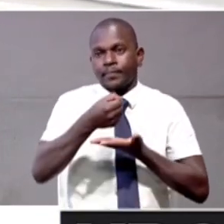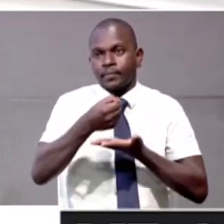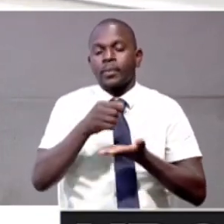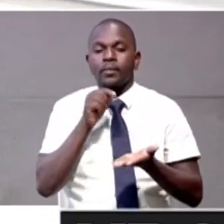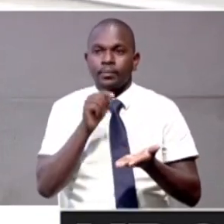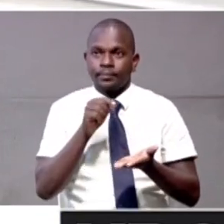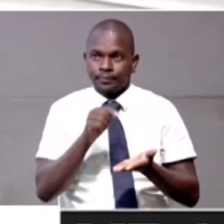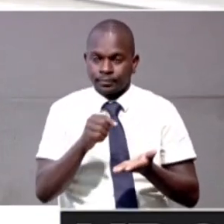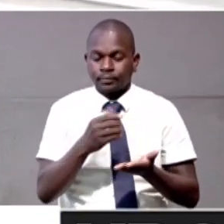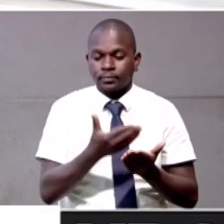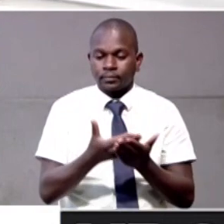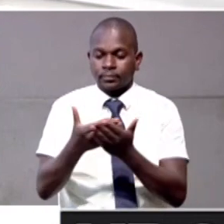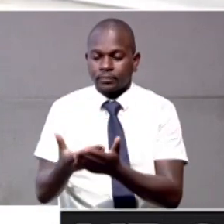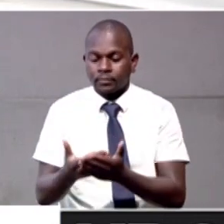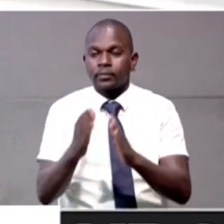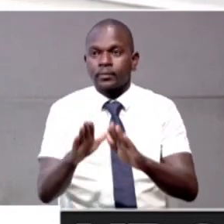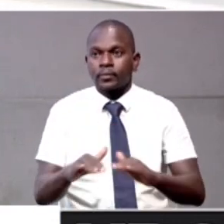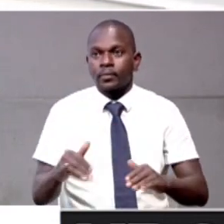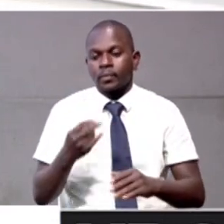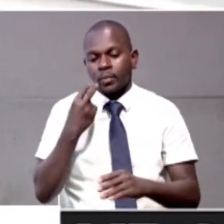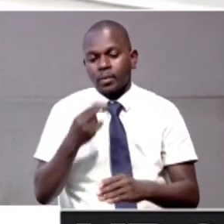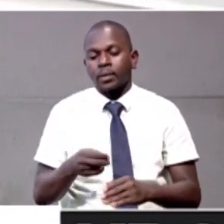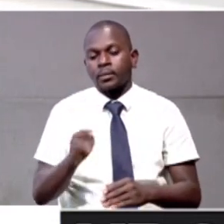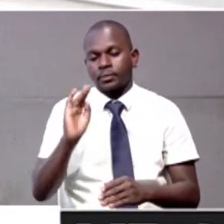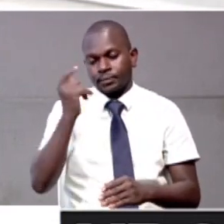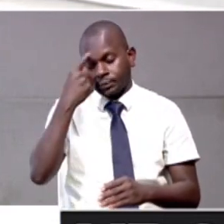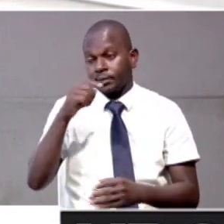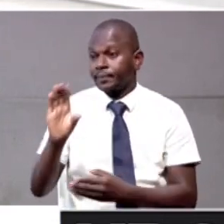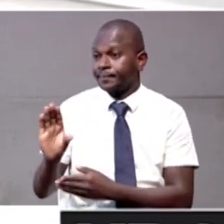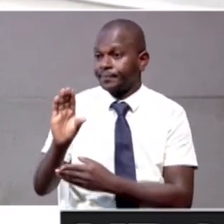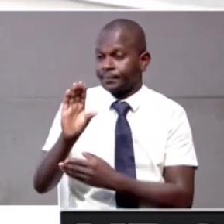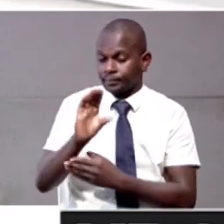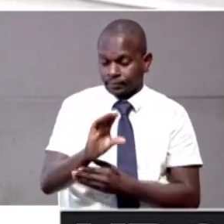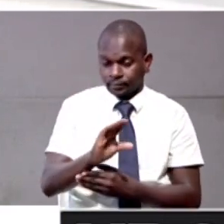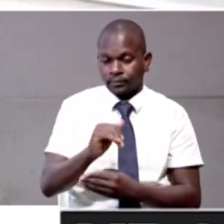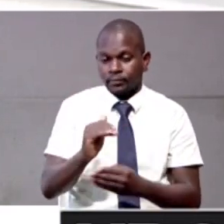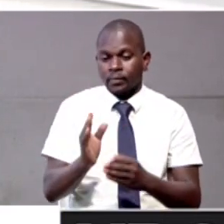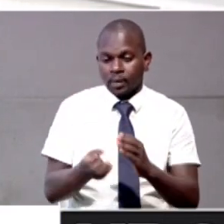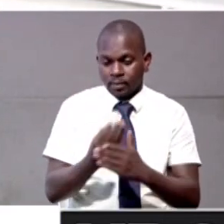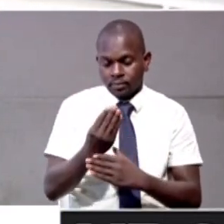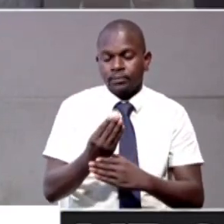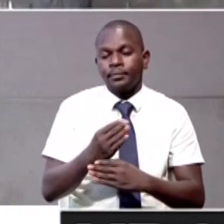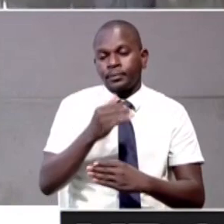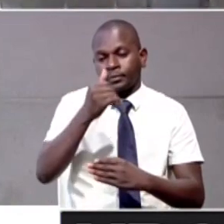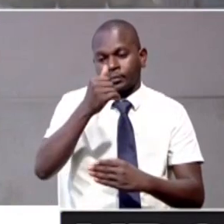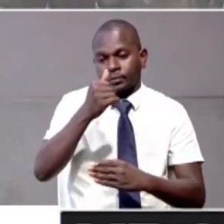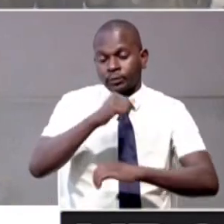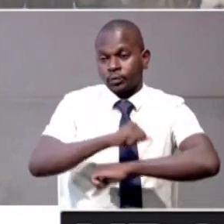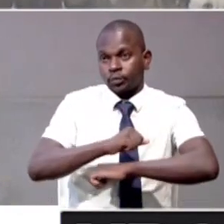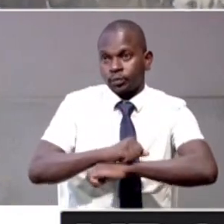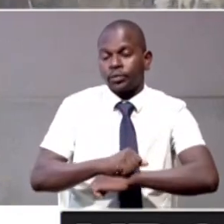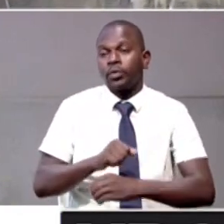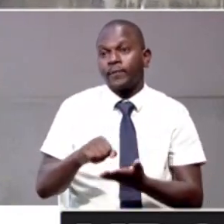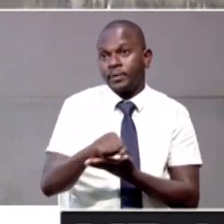put this on the floor of parliament to ensure that government funds establish schools, whether private of this nature,